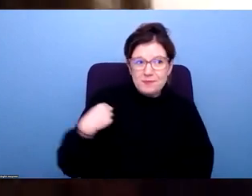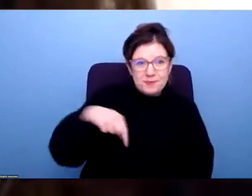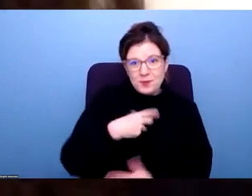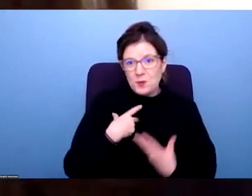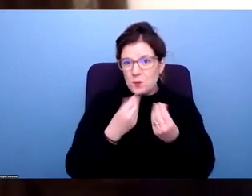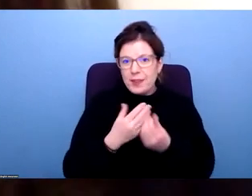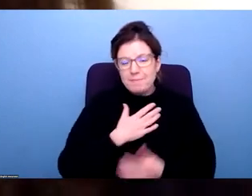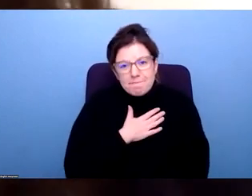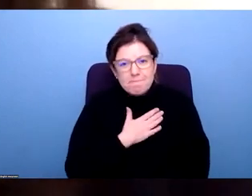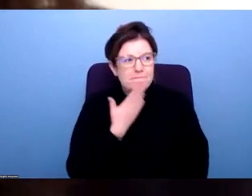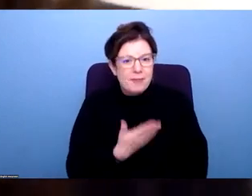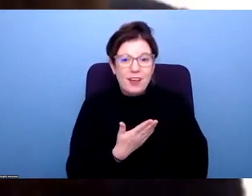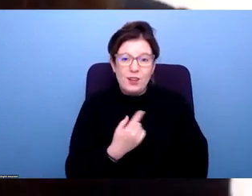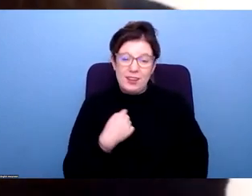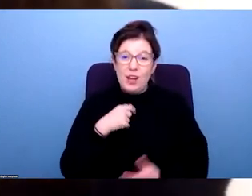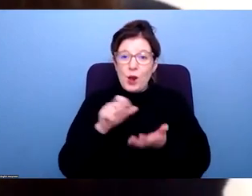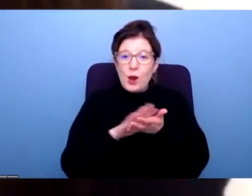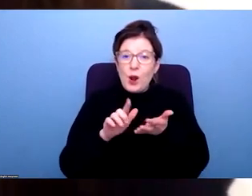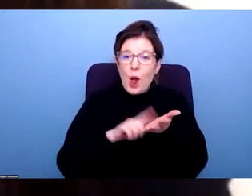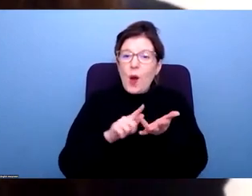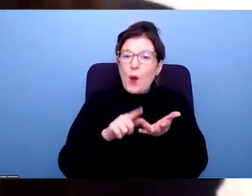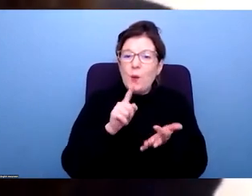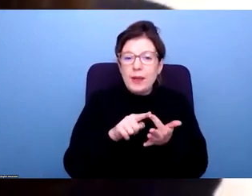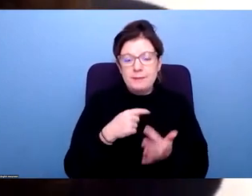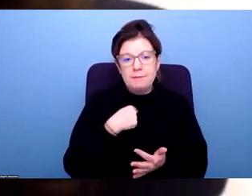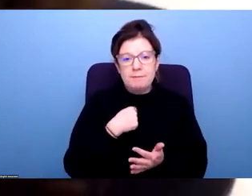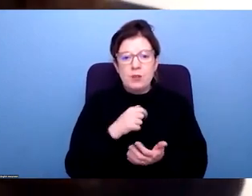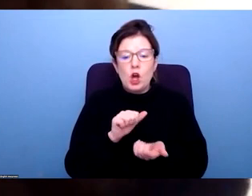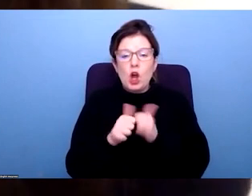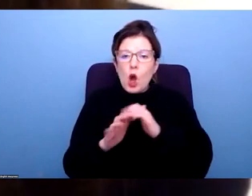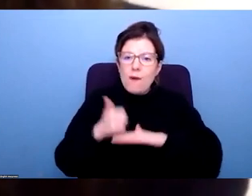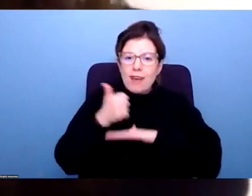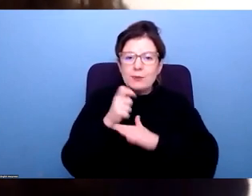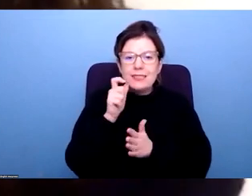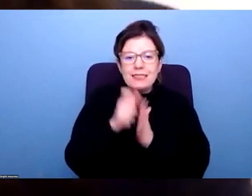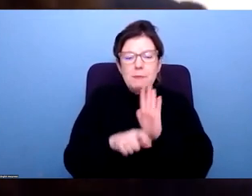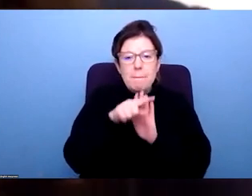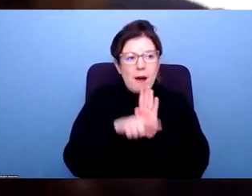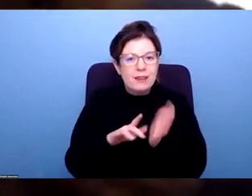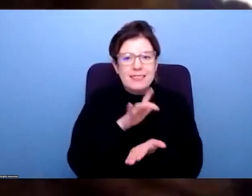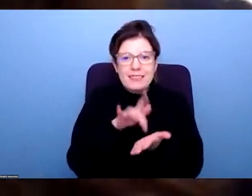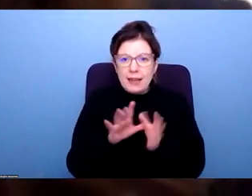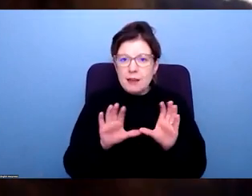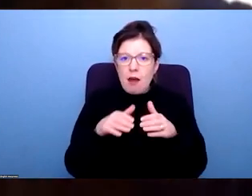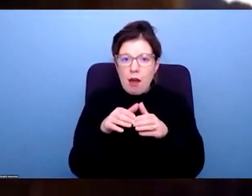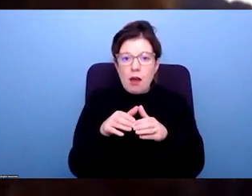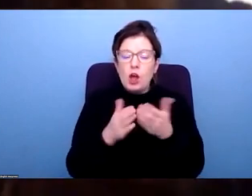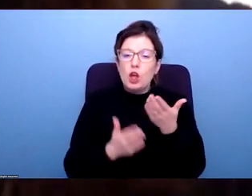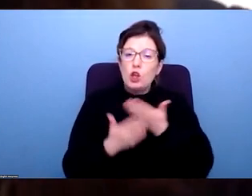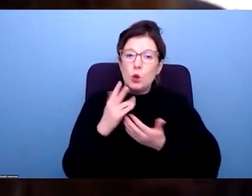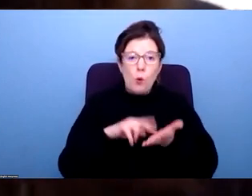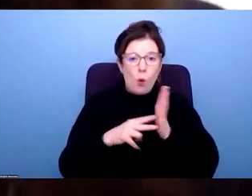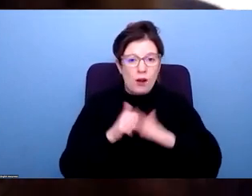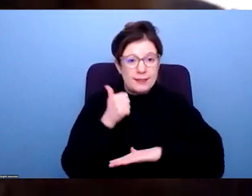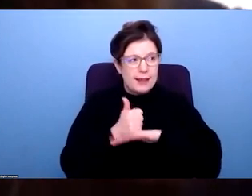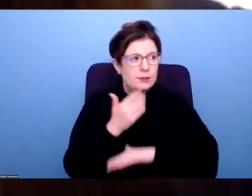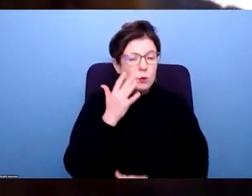to talk to all of you today. My name is Chloe Schender-Wilson. I'm one of the co-founders of the Disability Policy Centre. We're a new organization we